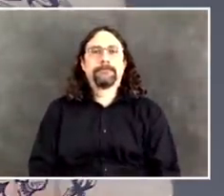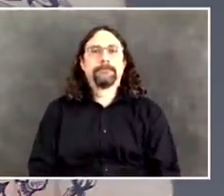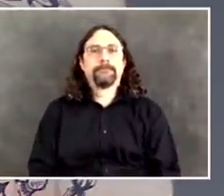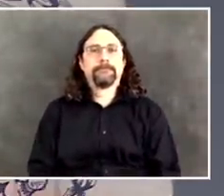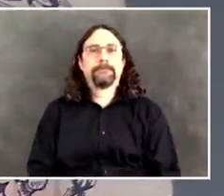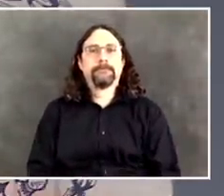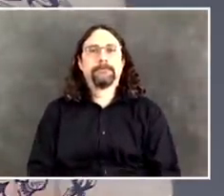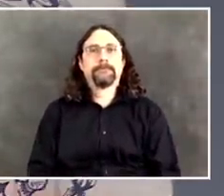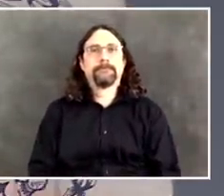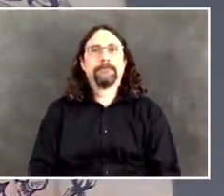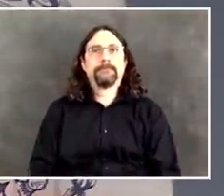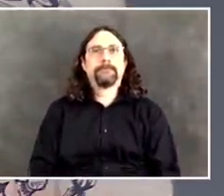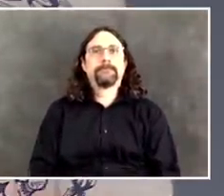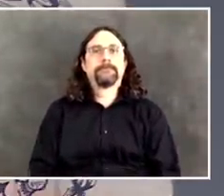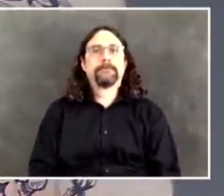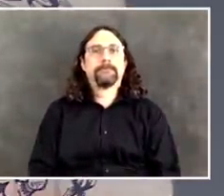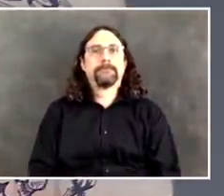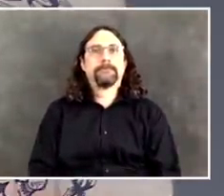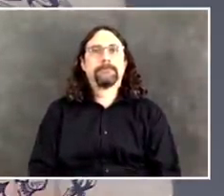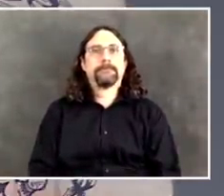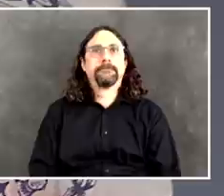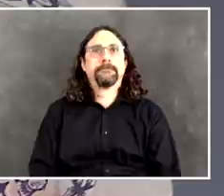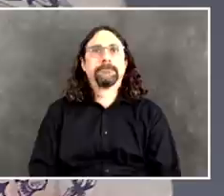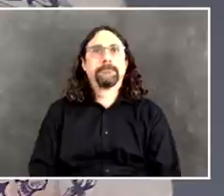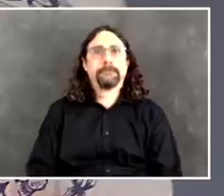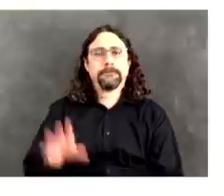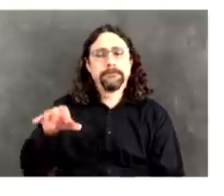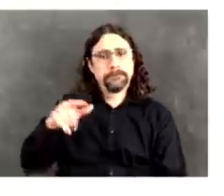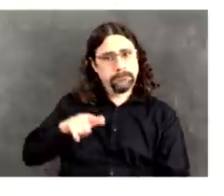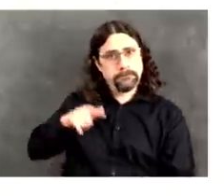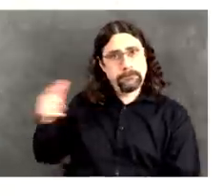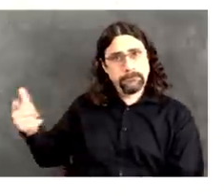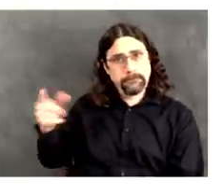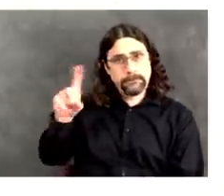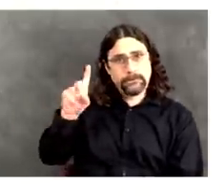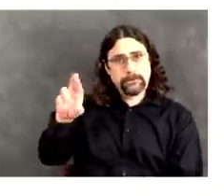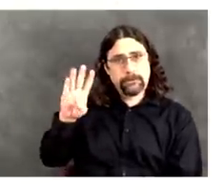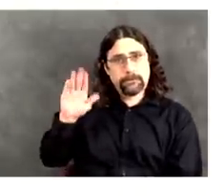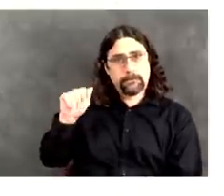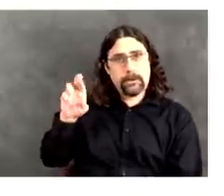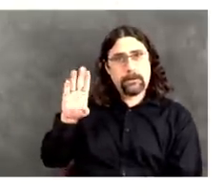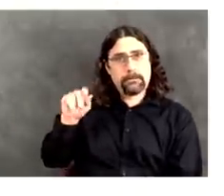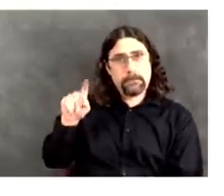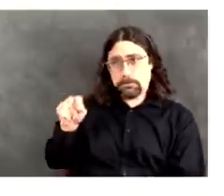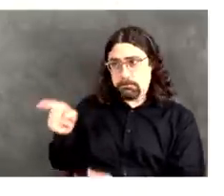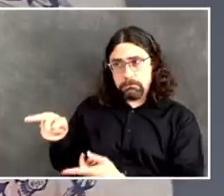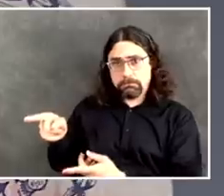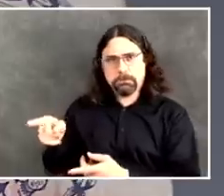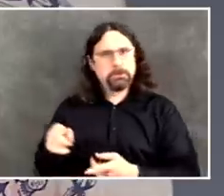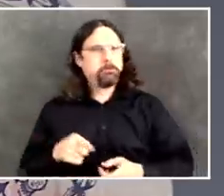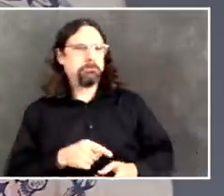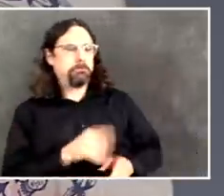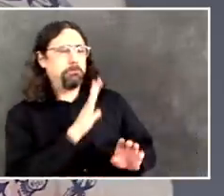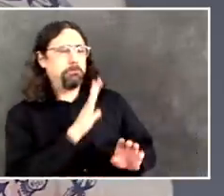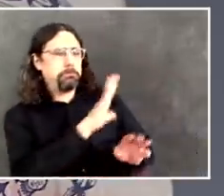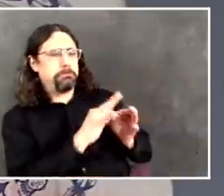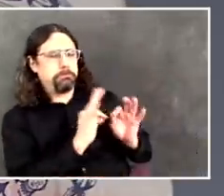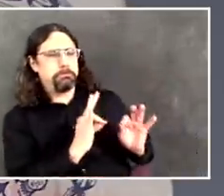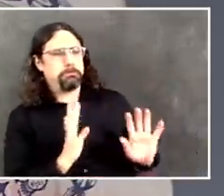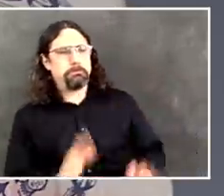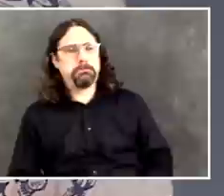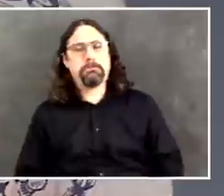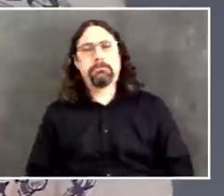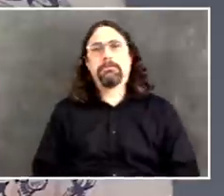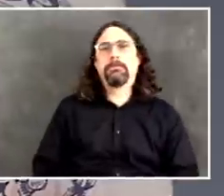Is that Oxiris? Are you good with that, Oxiris? Yes, sir. Okay, great. Go ahead. Andrew from NBC New York is up next. Andrew.